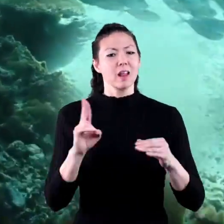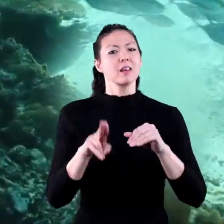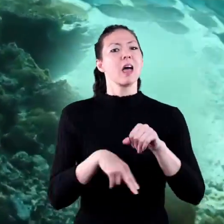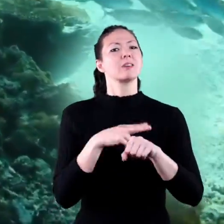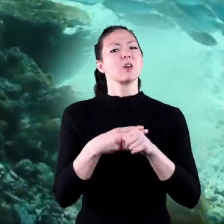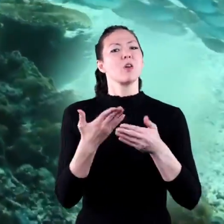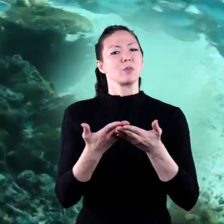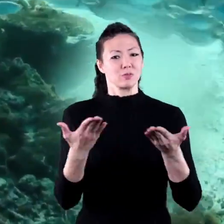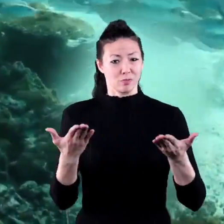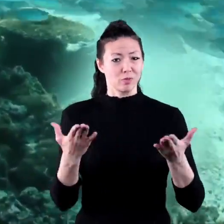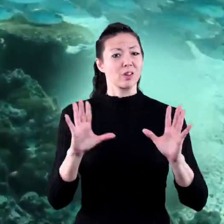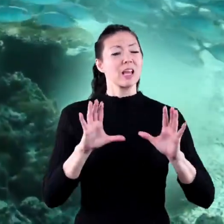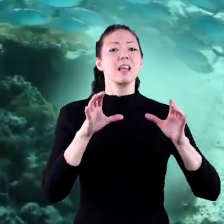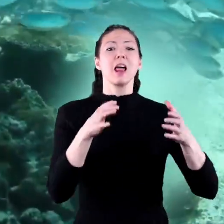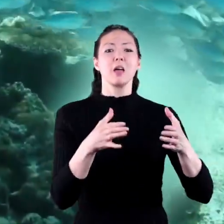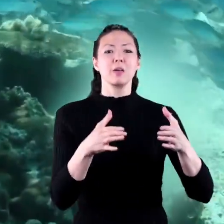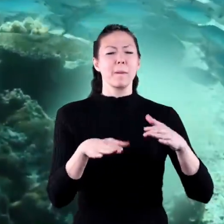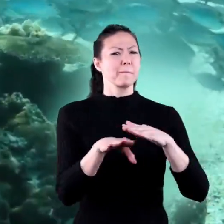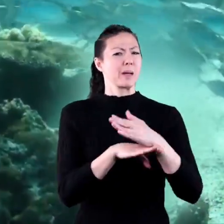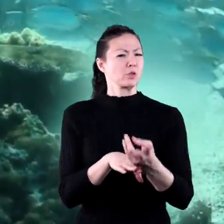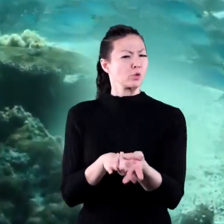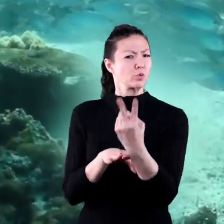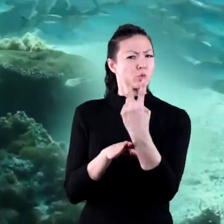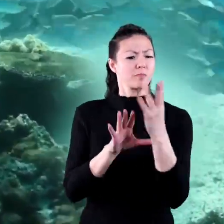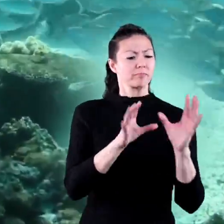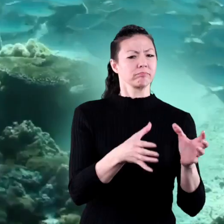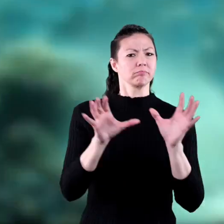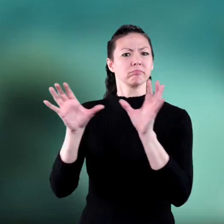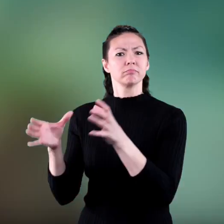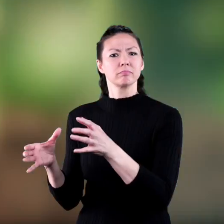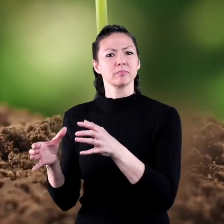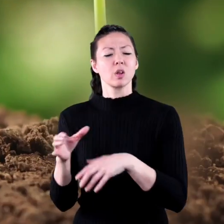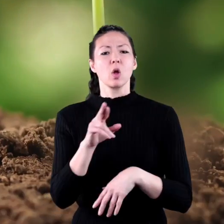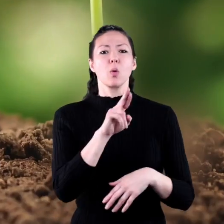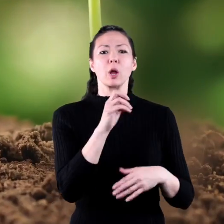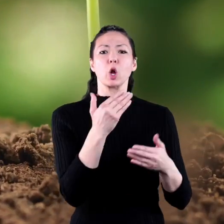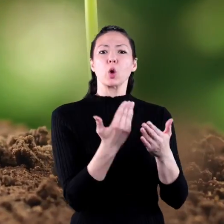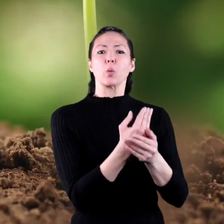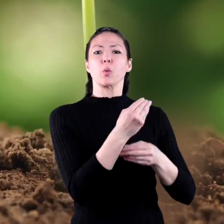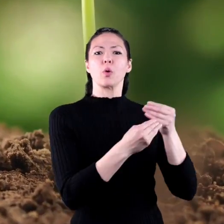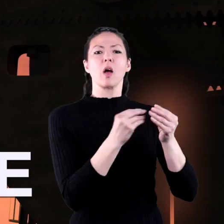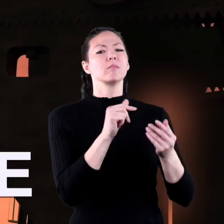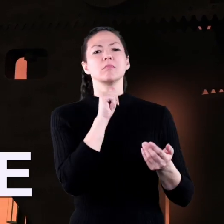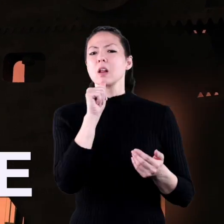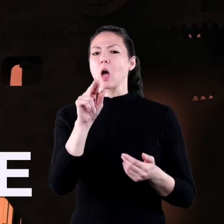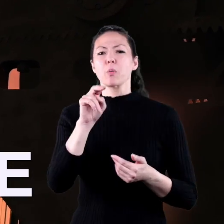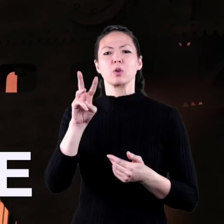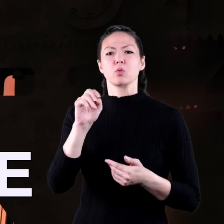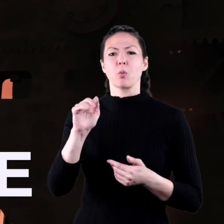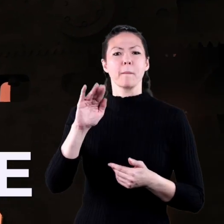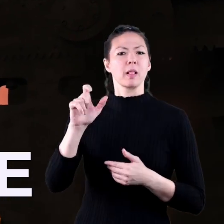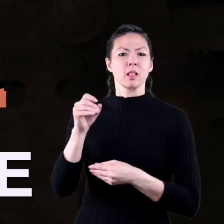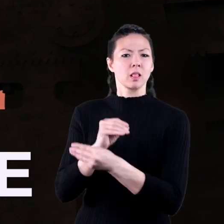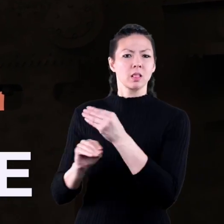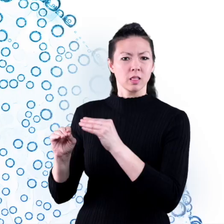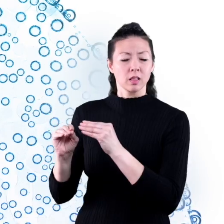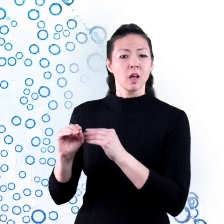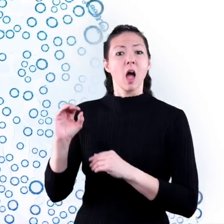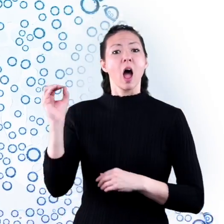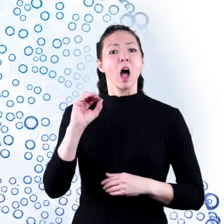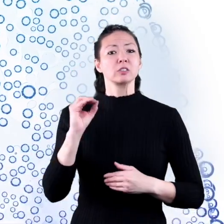Natural resources are categorized in two basic groups, renewable and non-renewable.